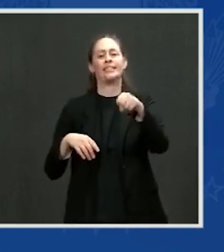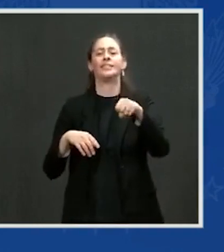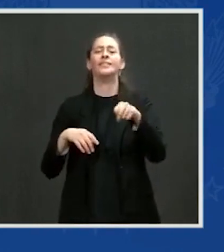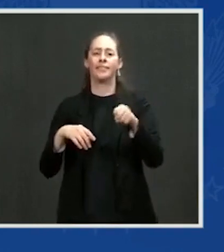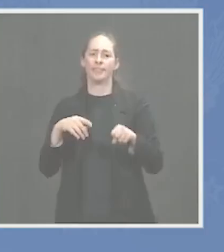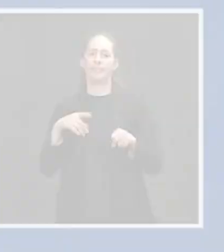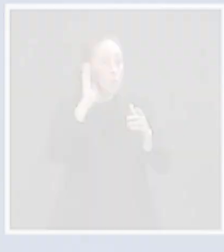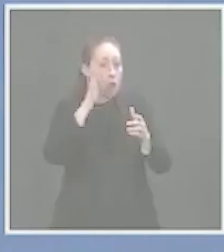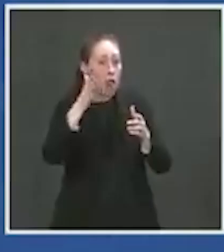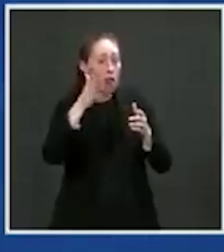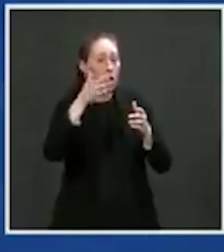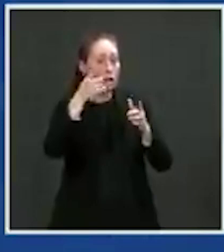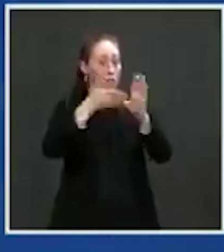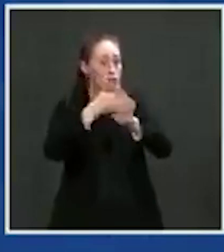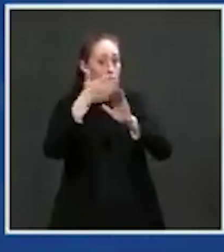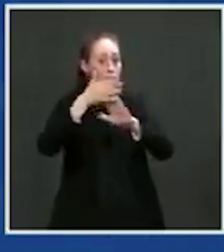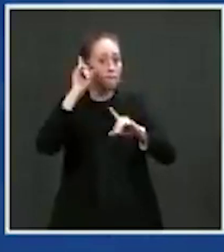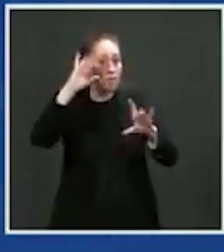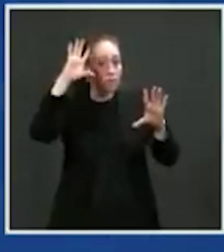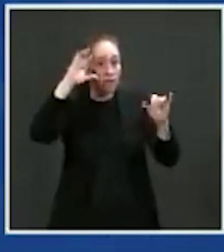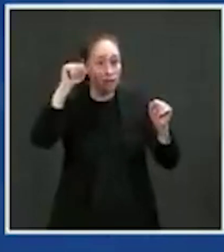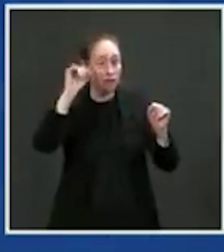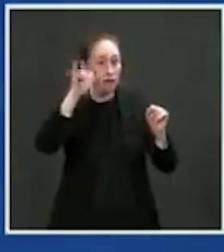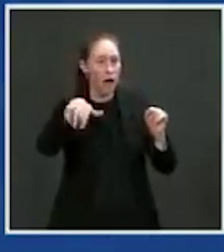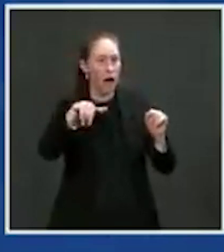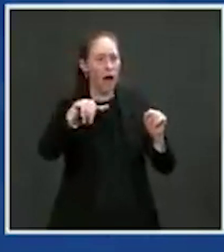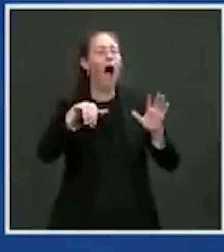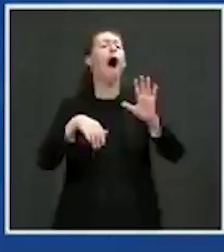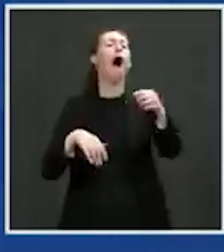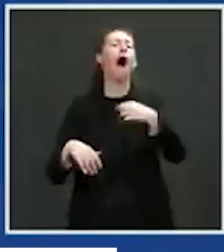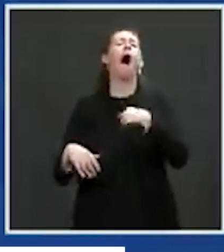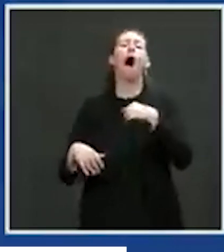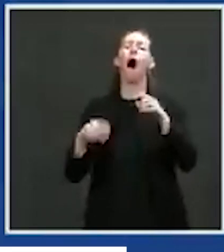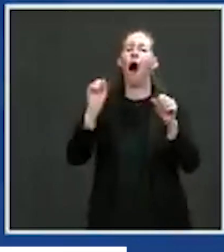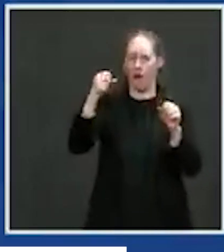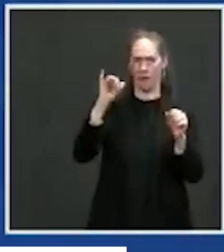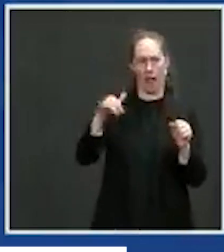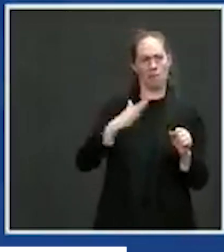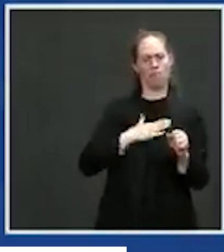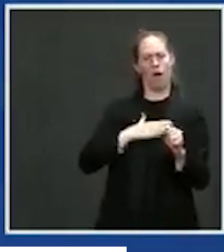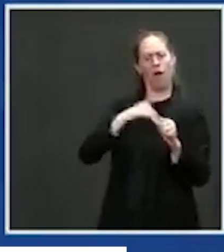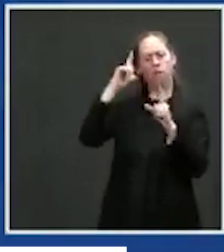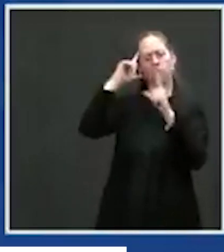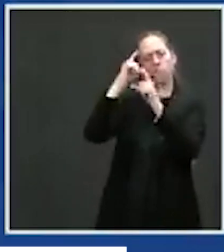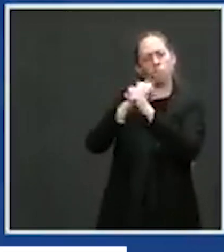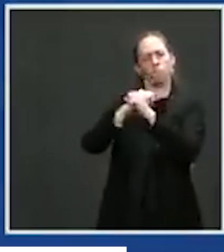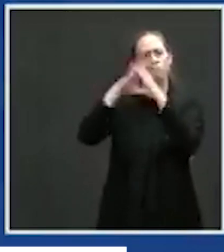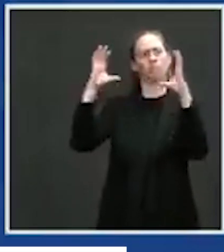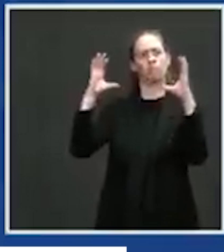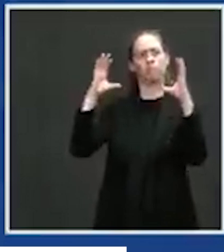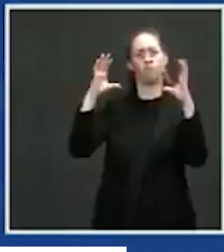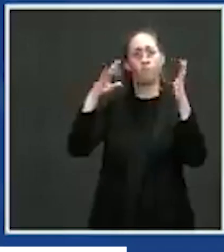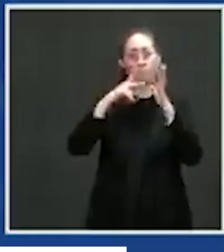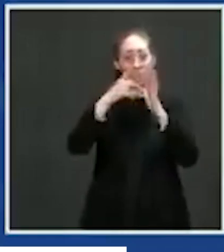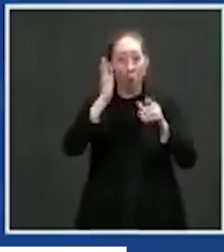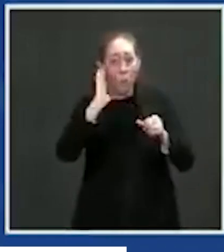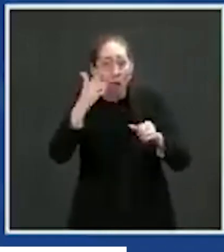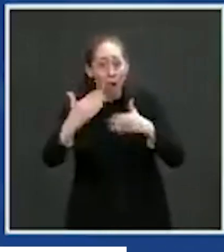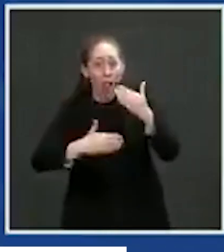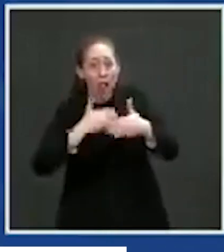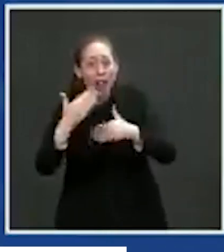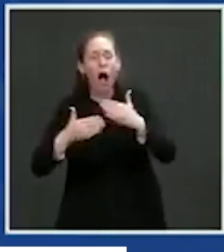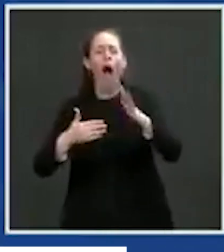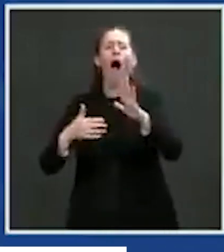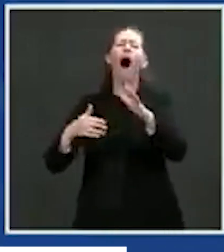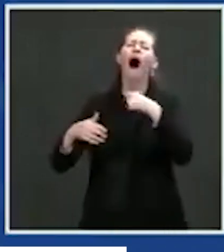120 years ago. So is that a yes that you are running for re-election? Look, I don't know where you guys come from, man. I've never been able to travel. I'm